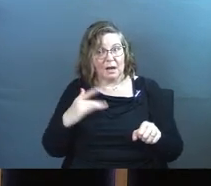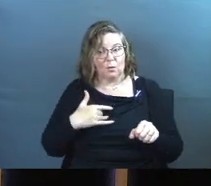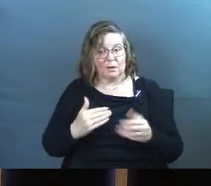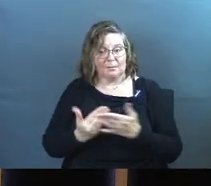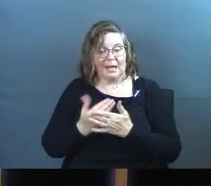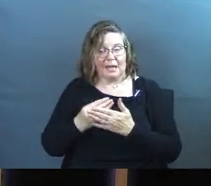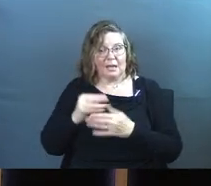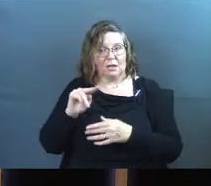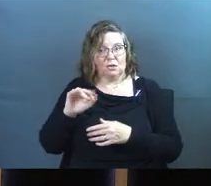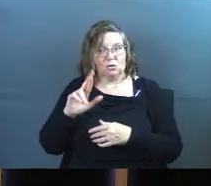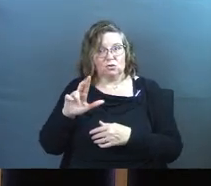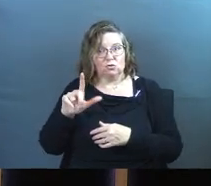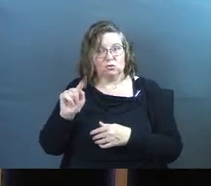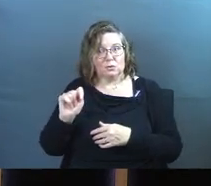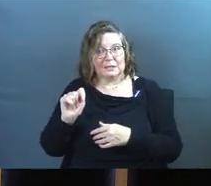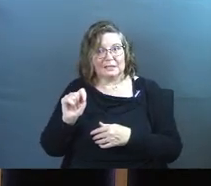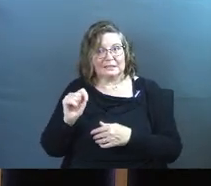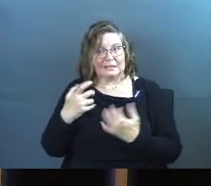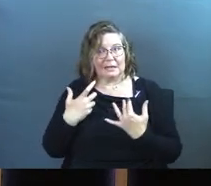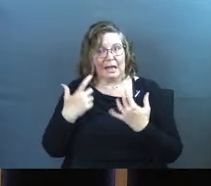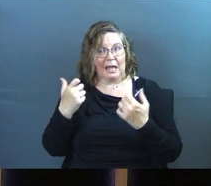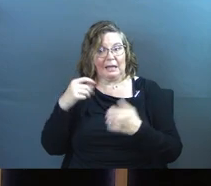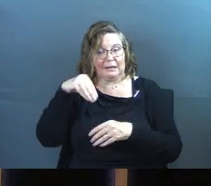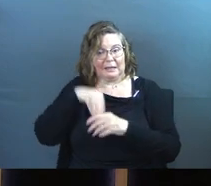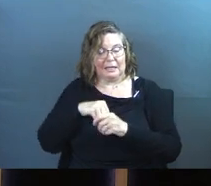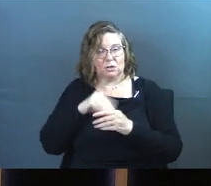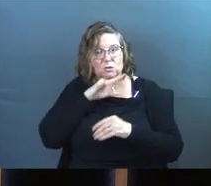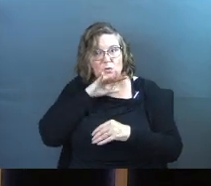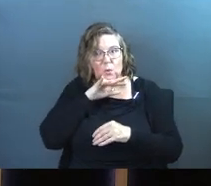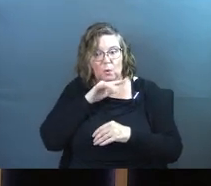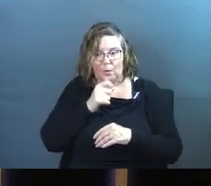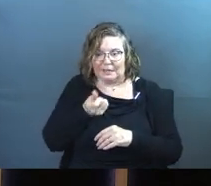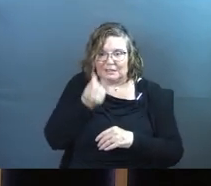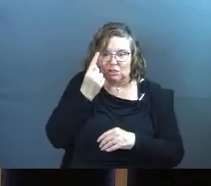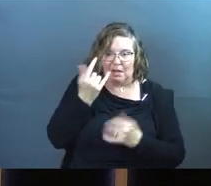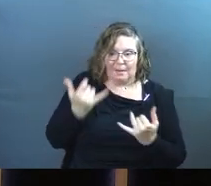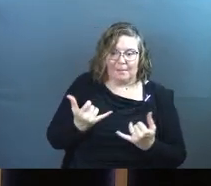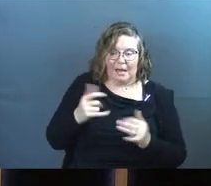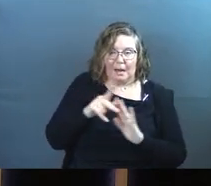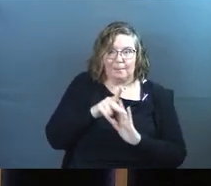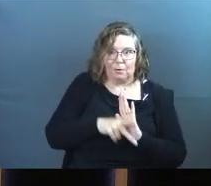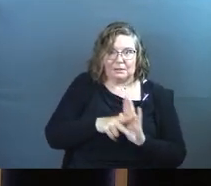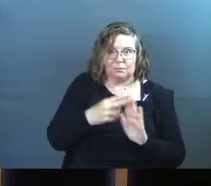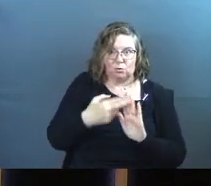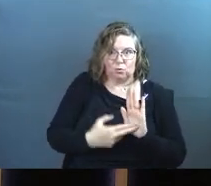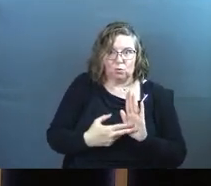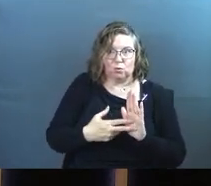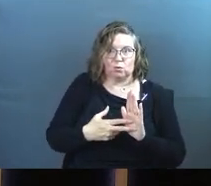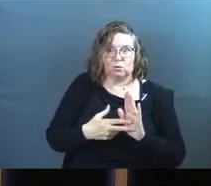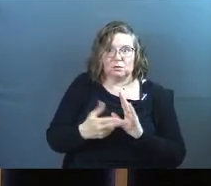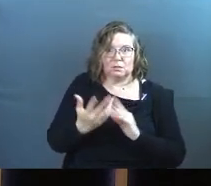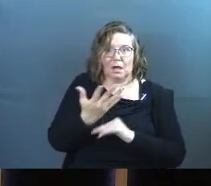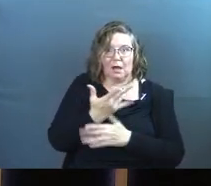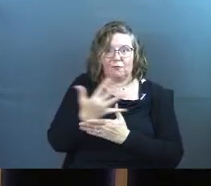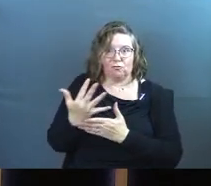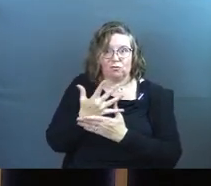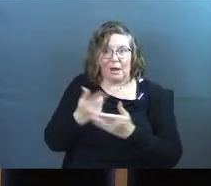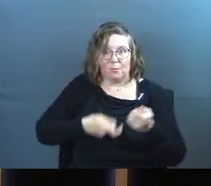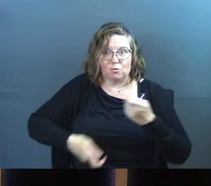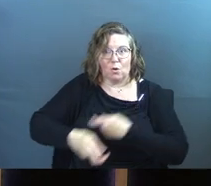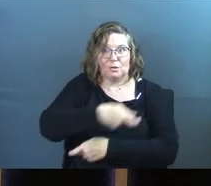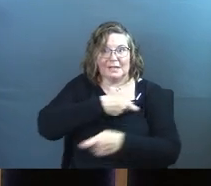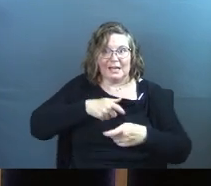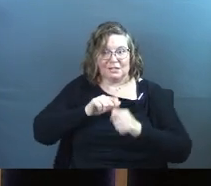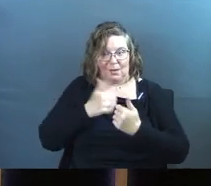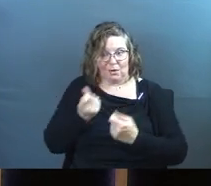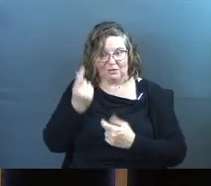sowing nutrients back into the soil at an ancient time when they didn't understand modern principles of crop rotation the way that we understand